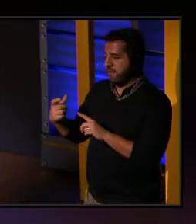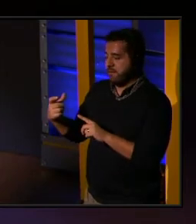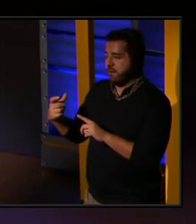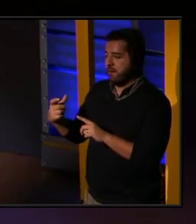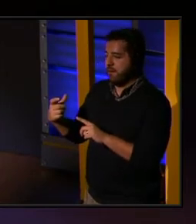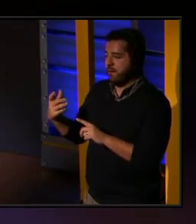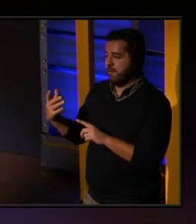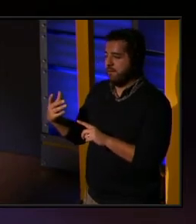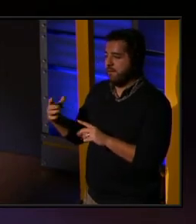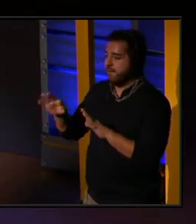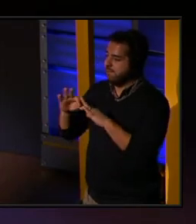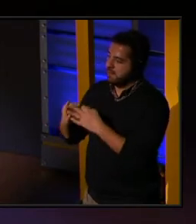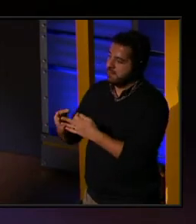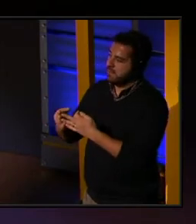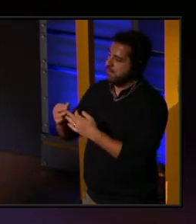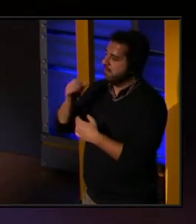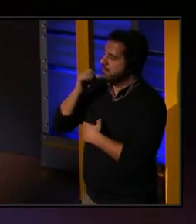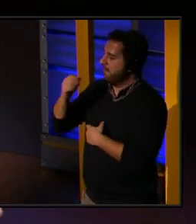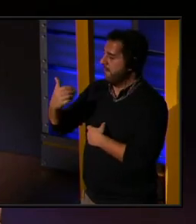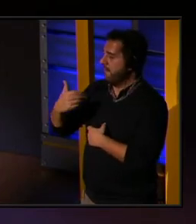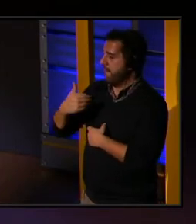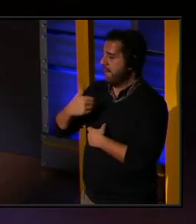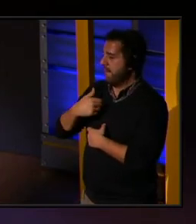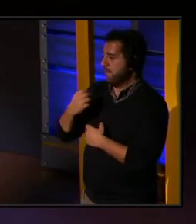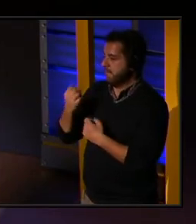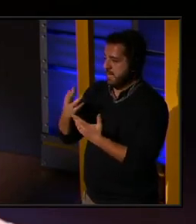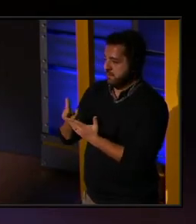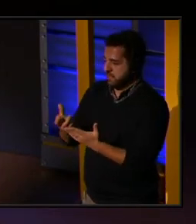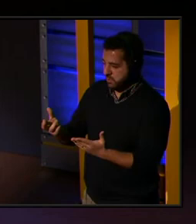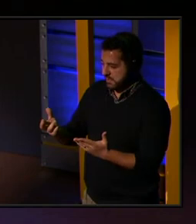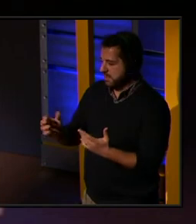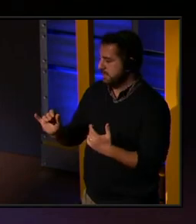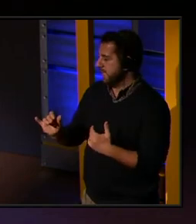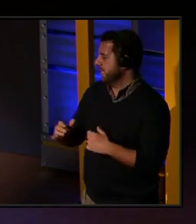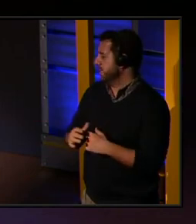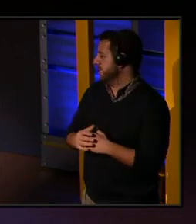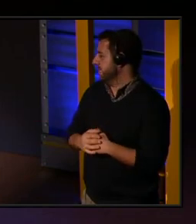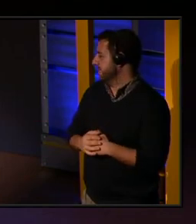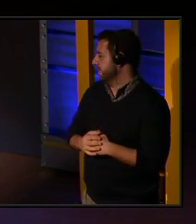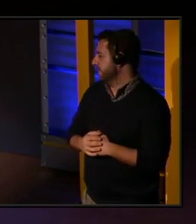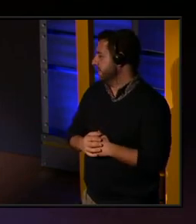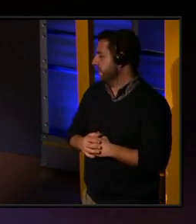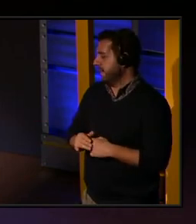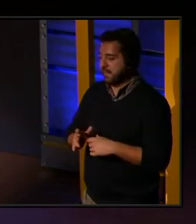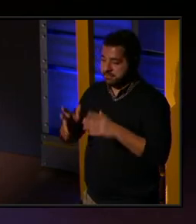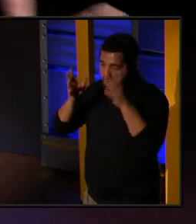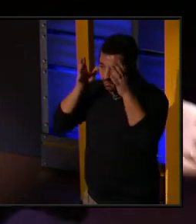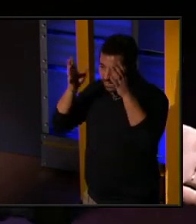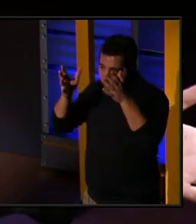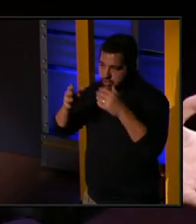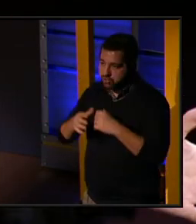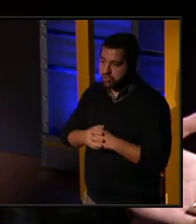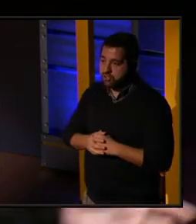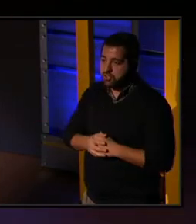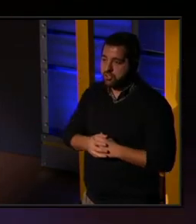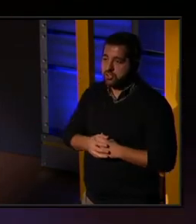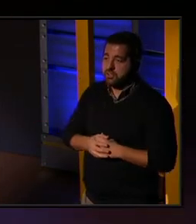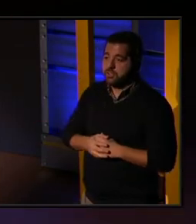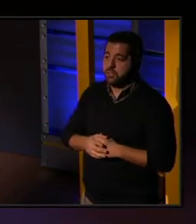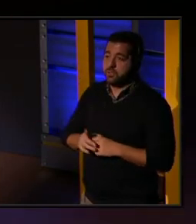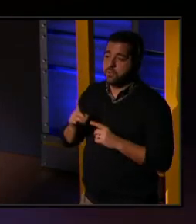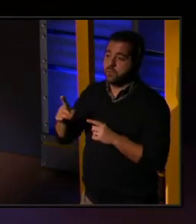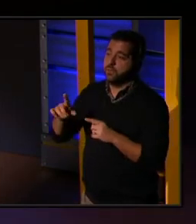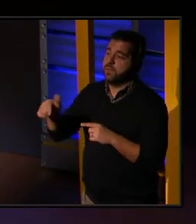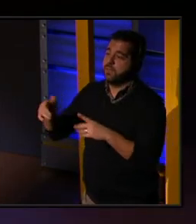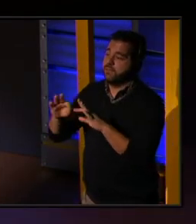maybe a family that wouldn't have had as many resources, meaning at that point, reindeer. And so it would go to another family